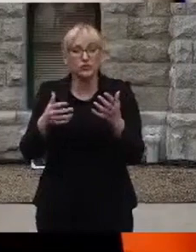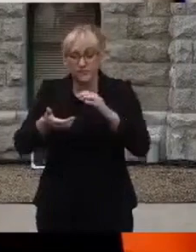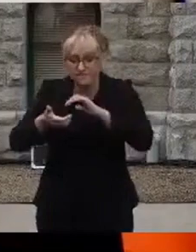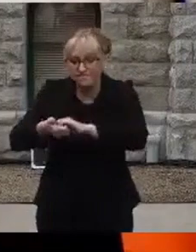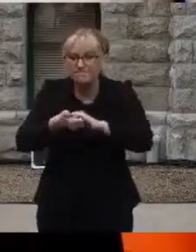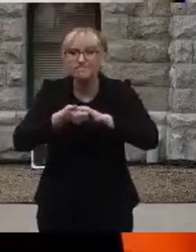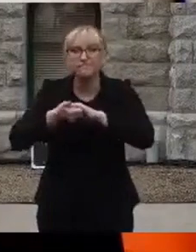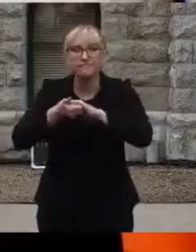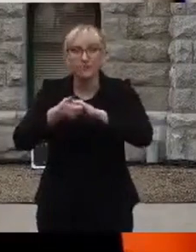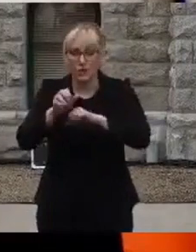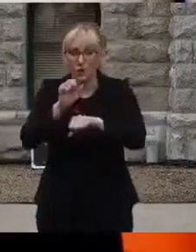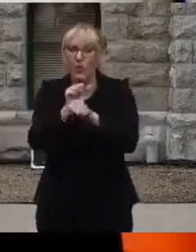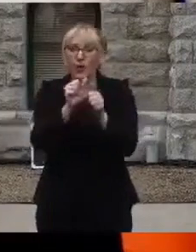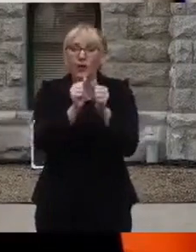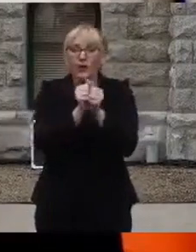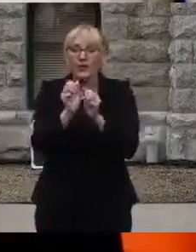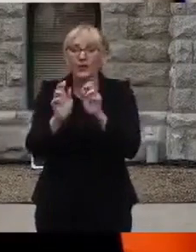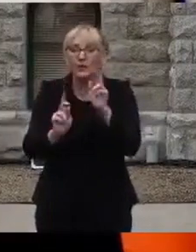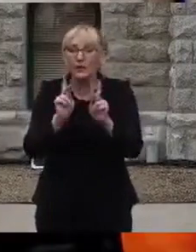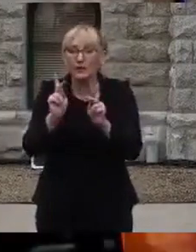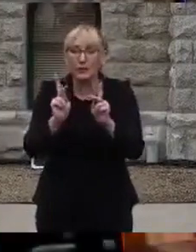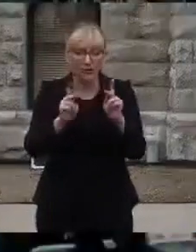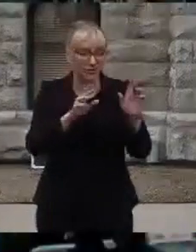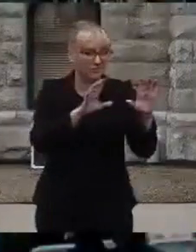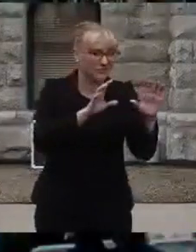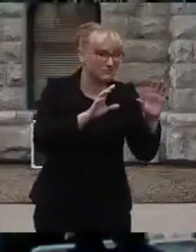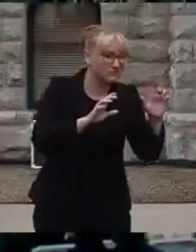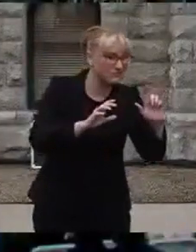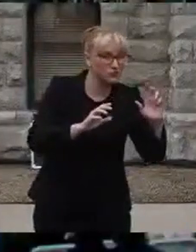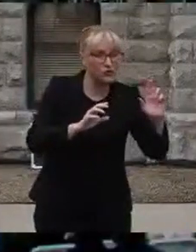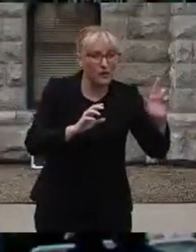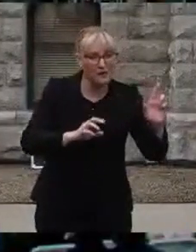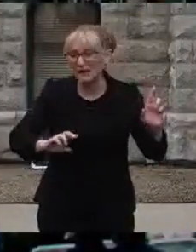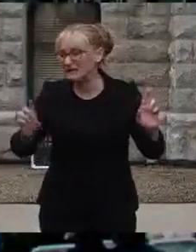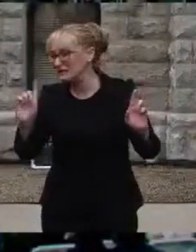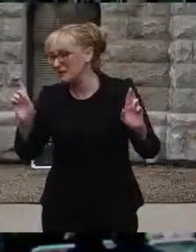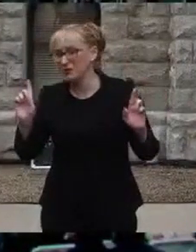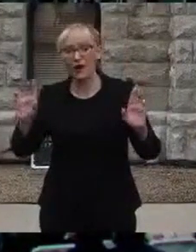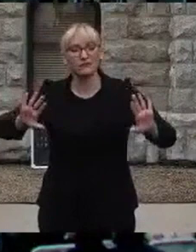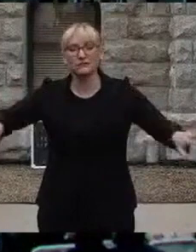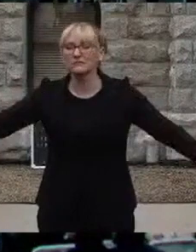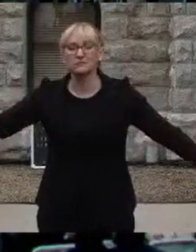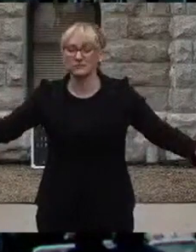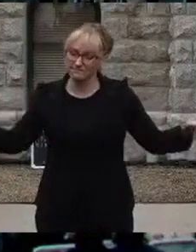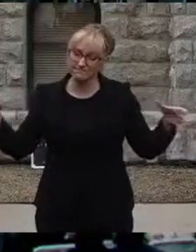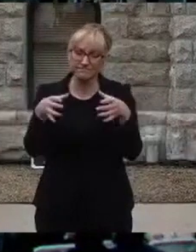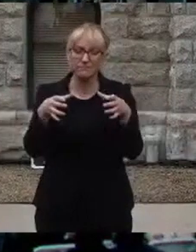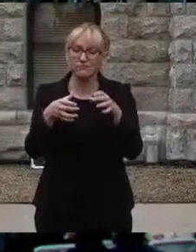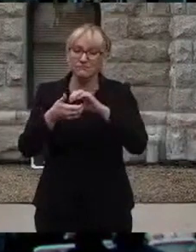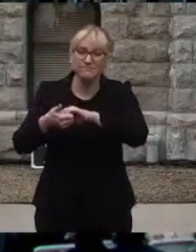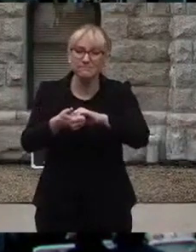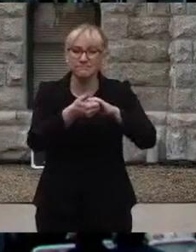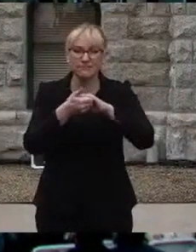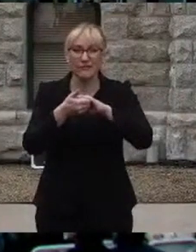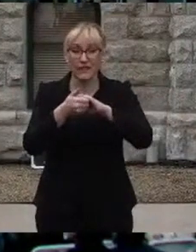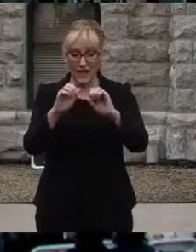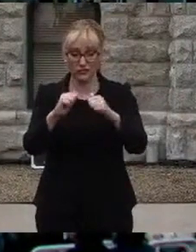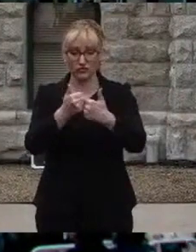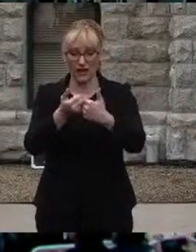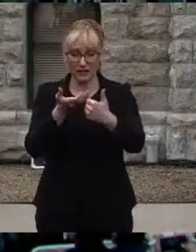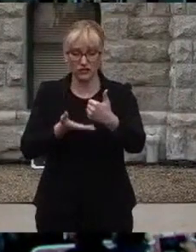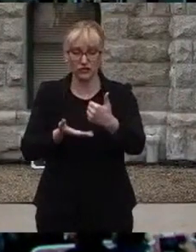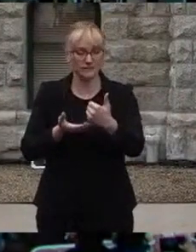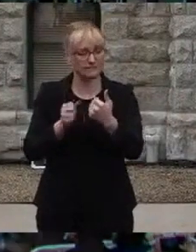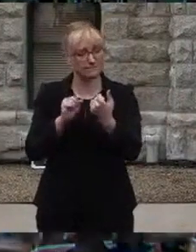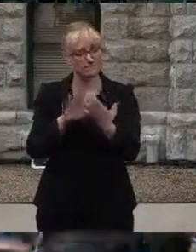and not political parties, and embrace the challenges that stand before us. I pledge to you that